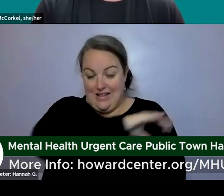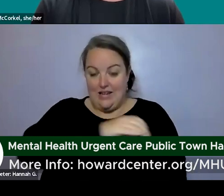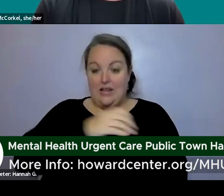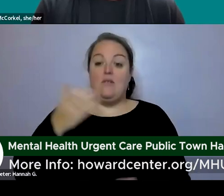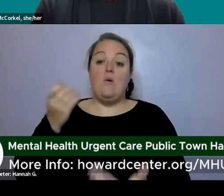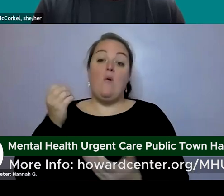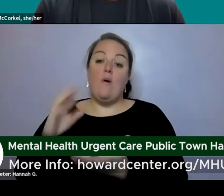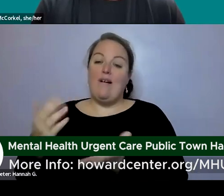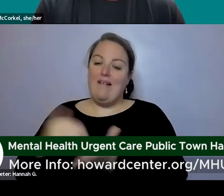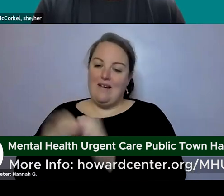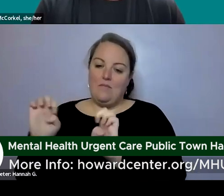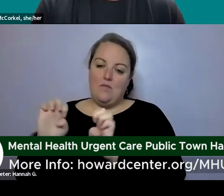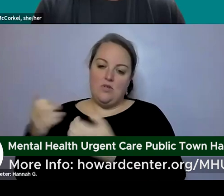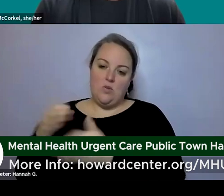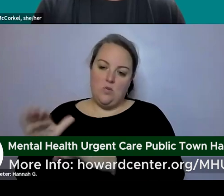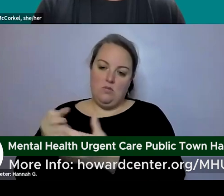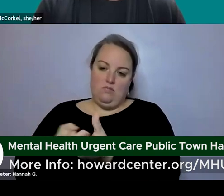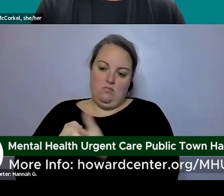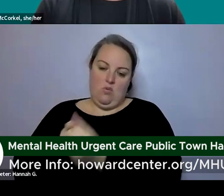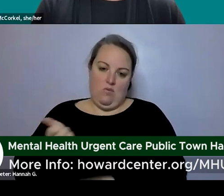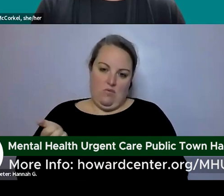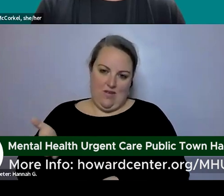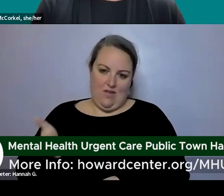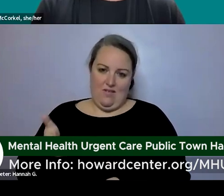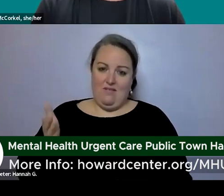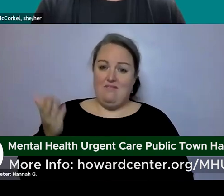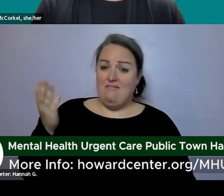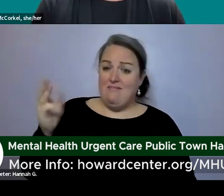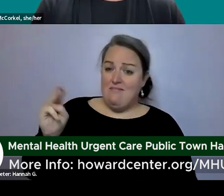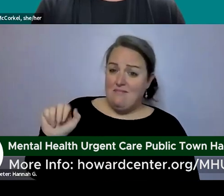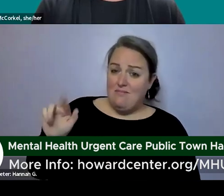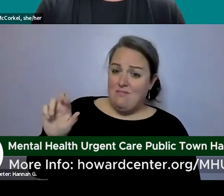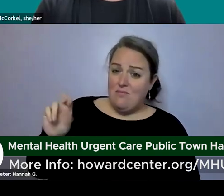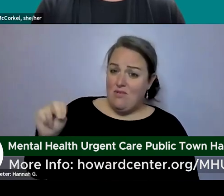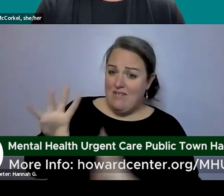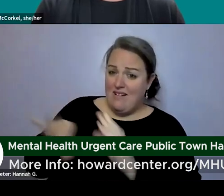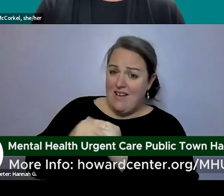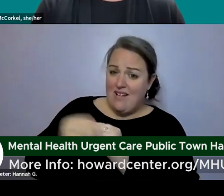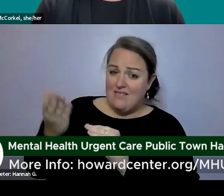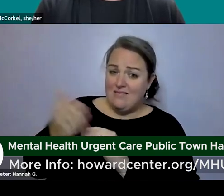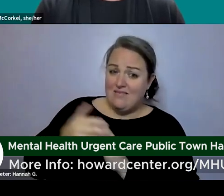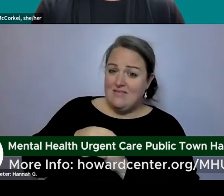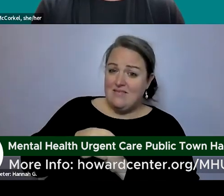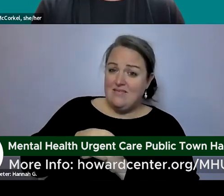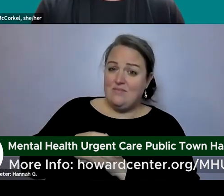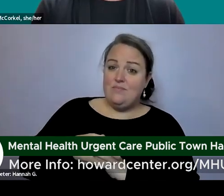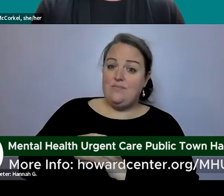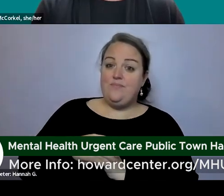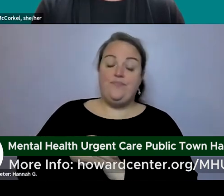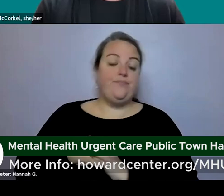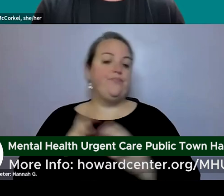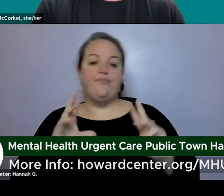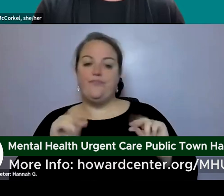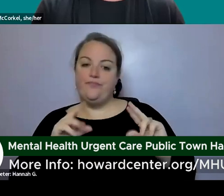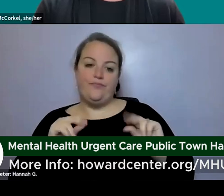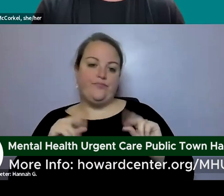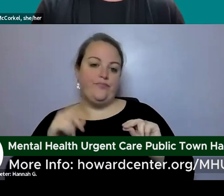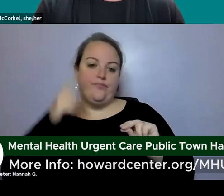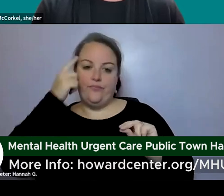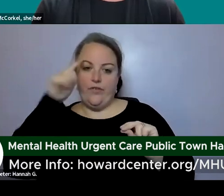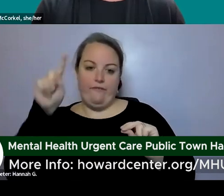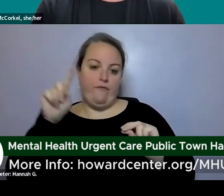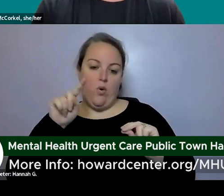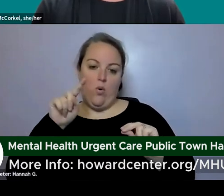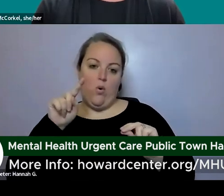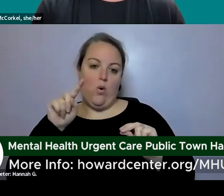department um maureen are there other services you would add not for the not for the